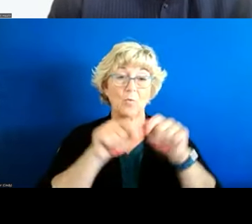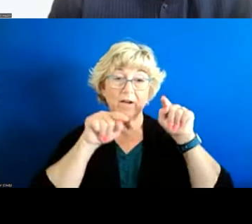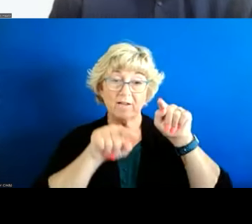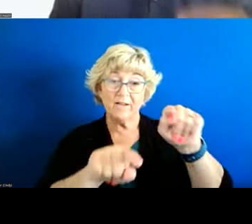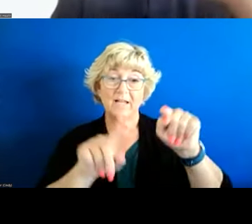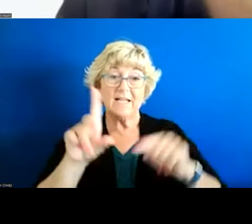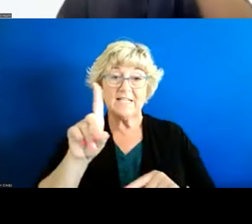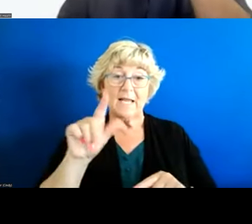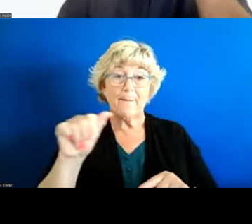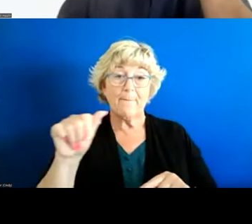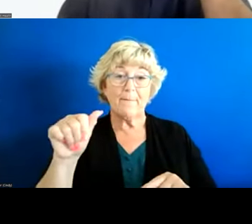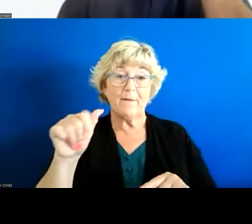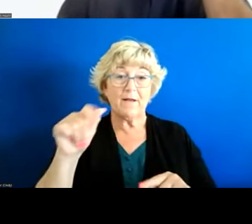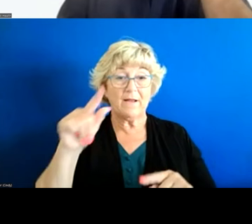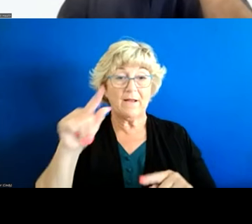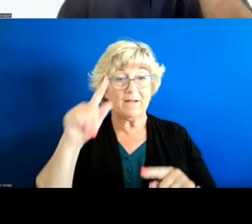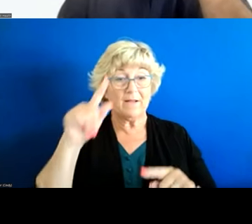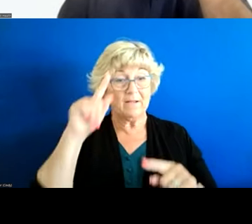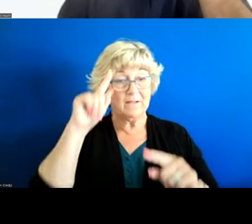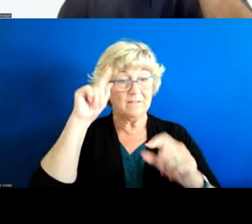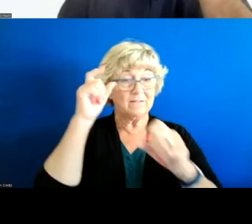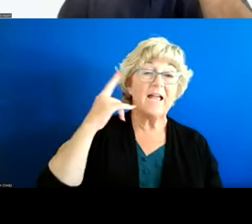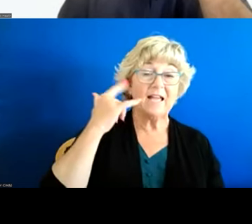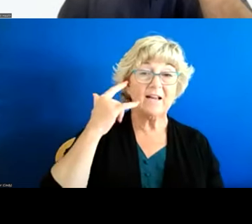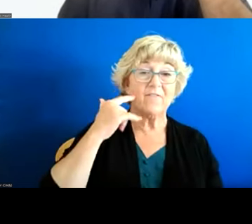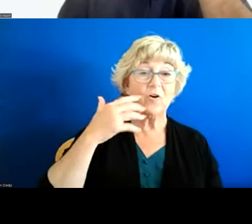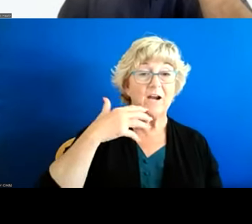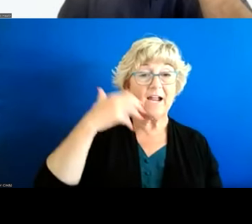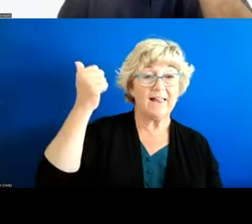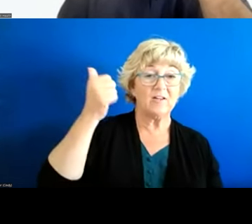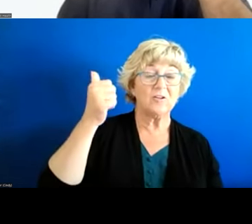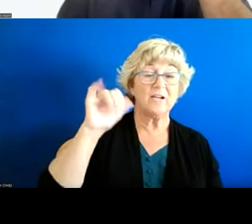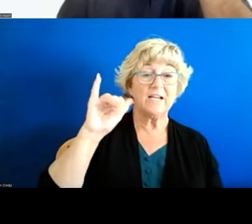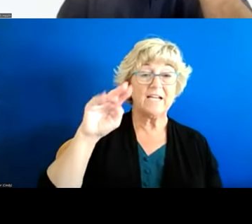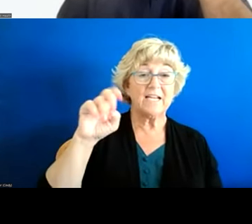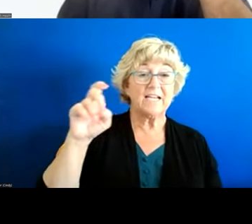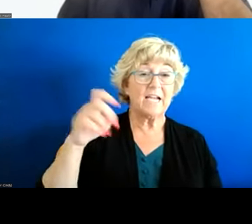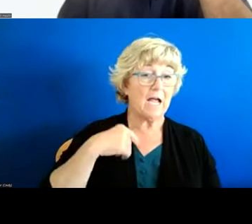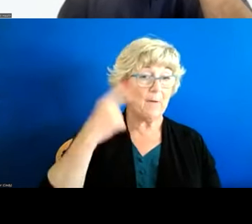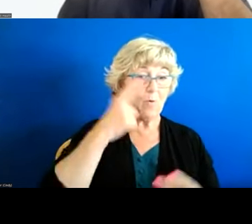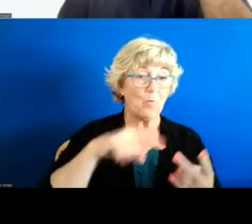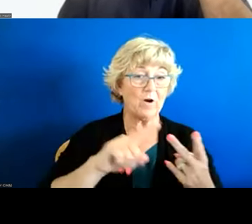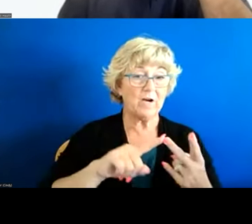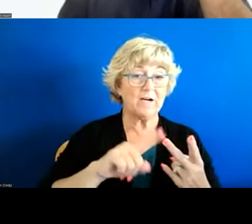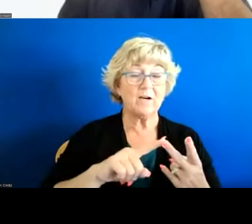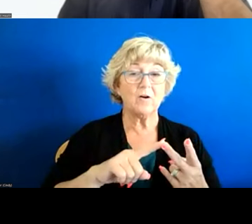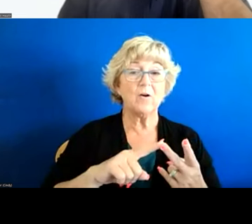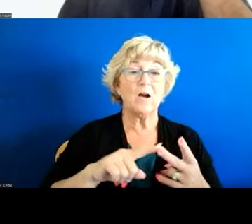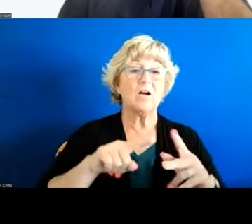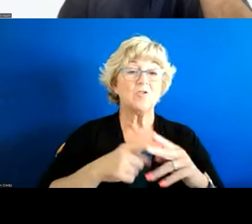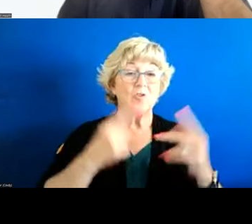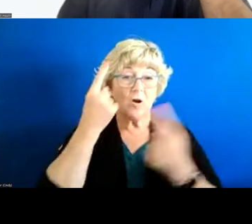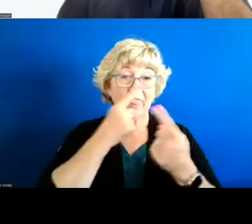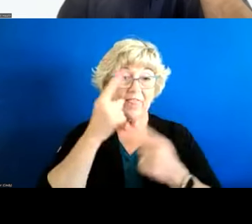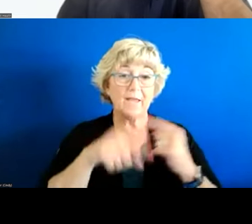just started thinking in my head the california elder index is a fantastic tool i'm wondering too the extent to which we can start thinking about